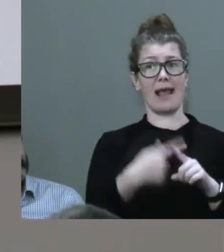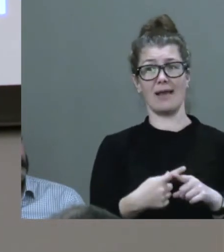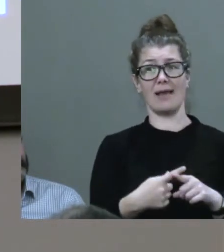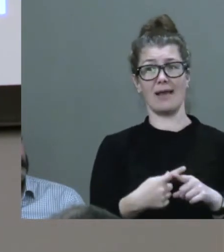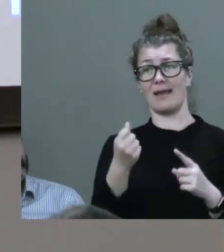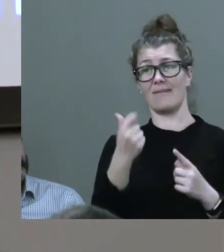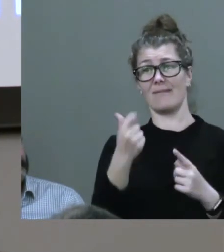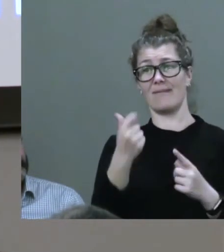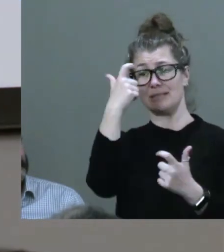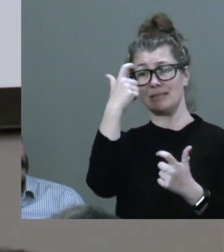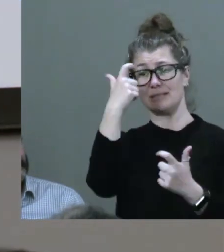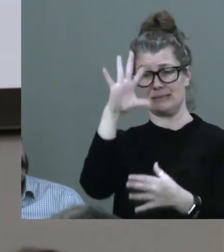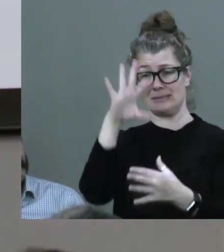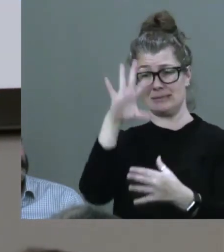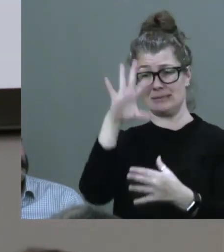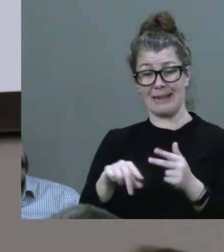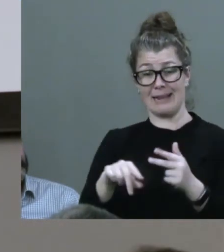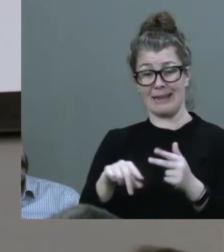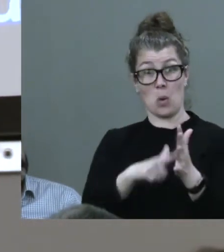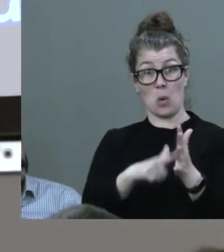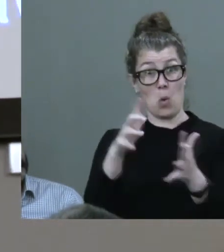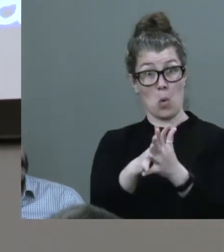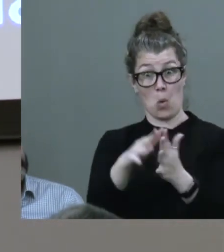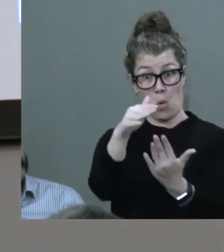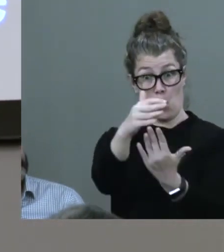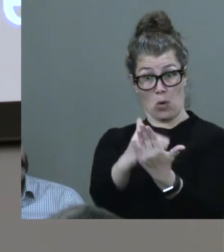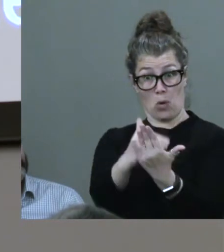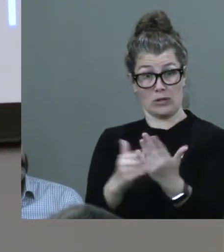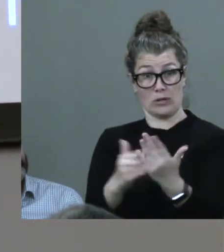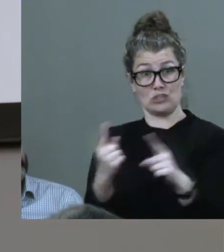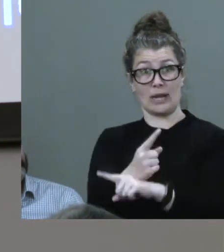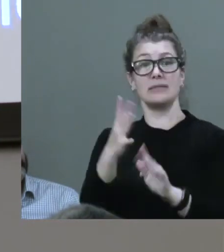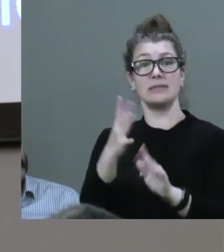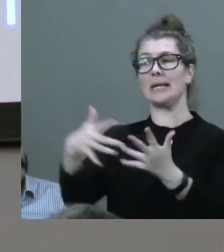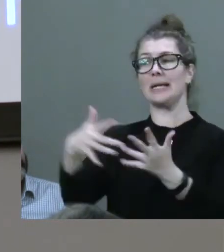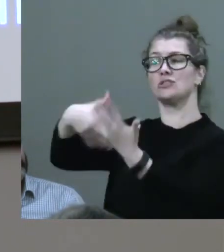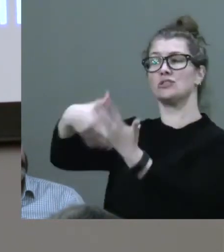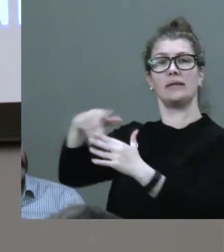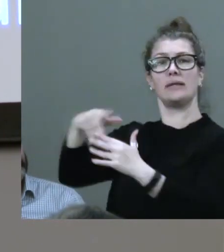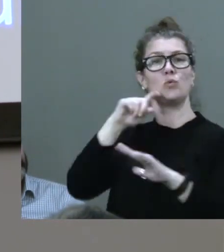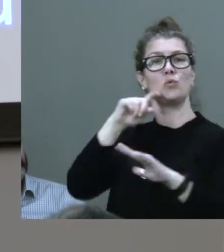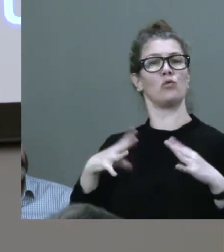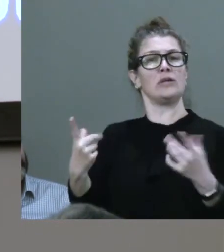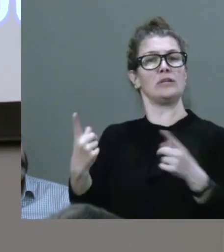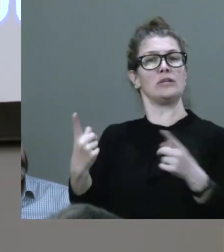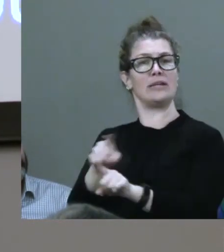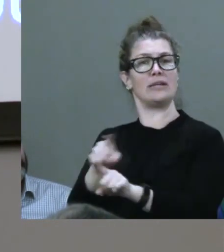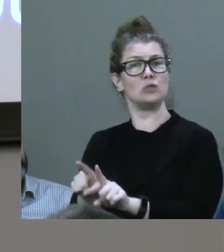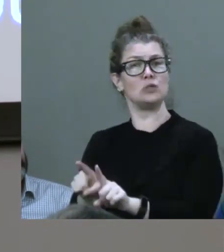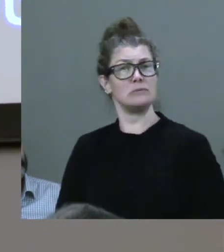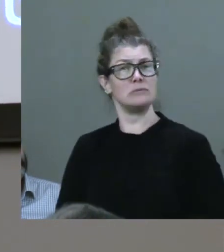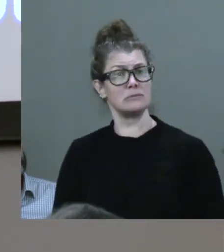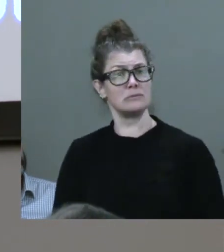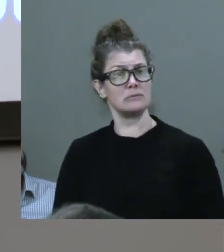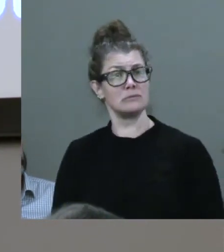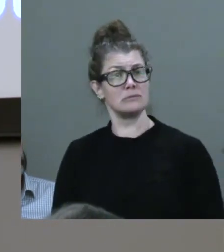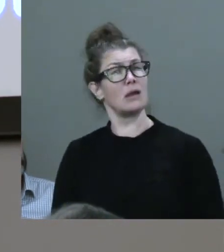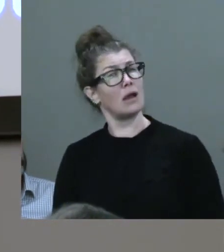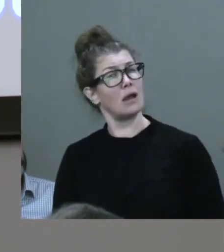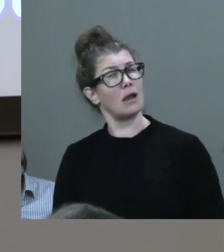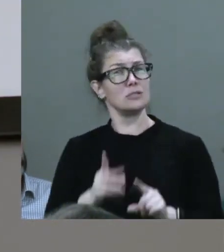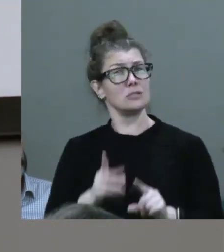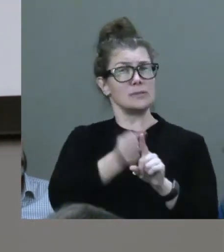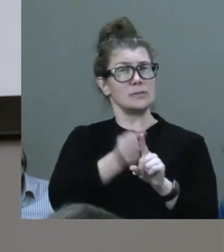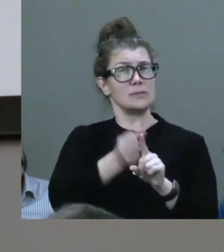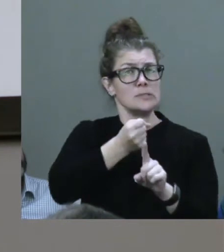that if the law changed, society would change with it. And as we worked away on this